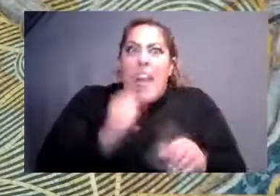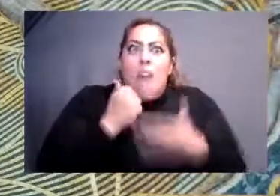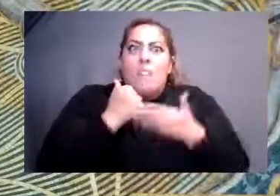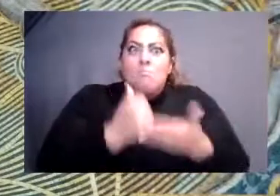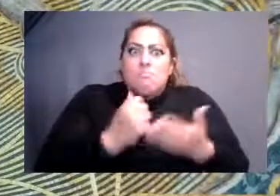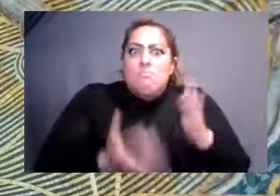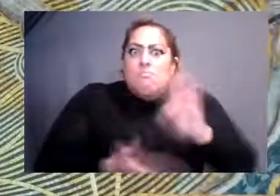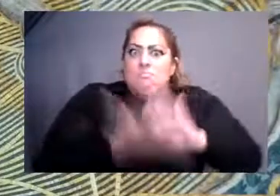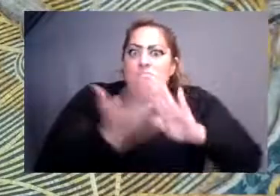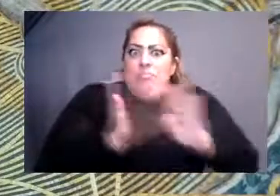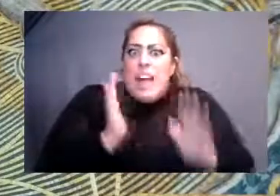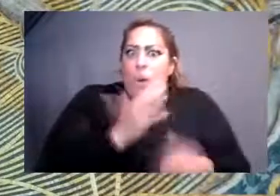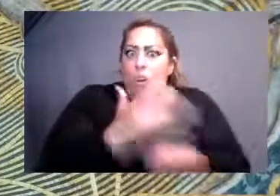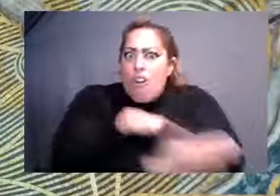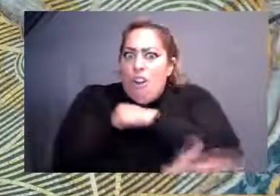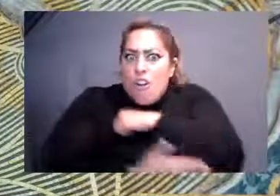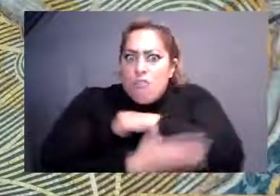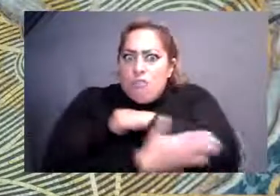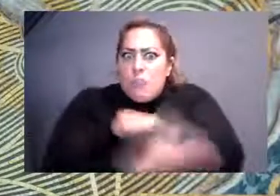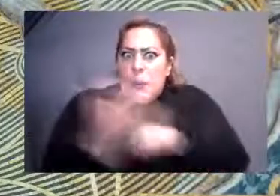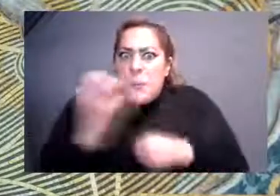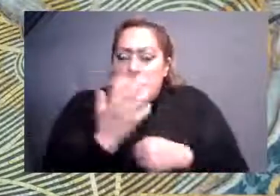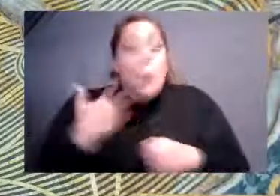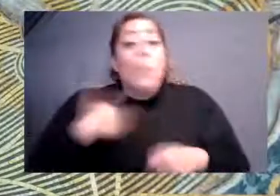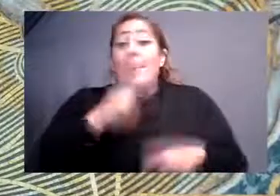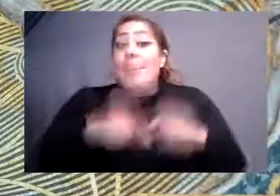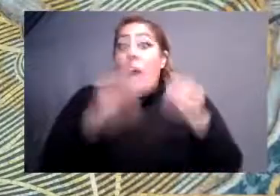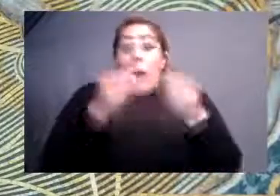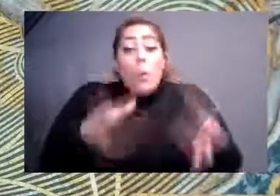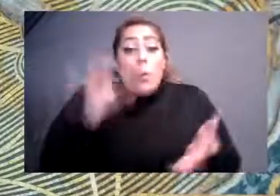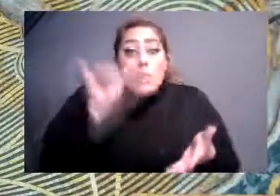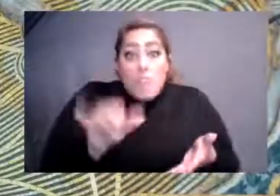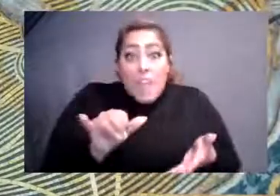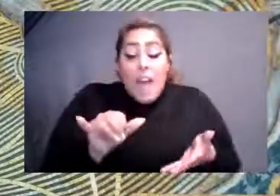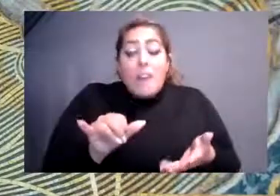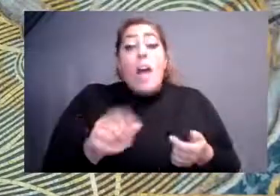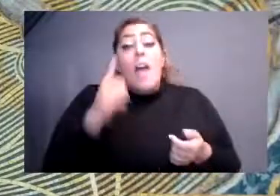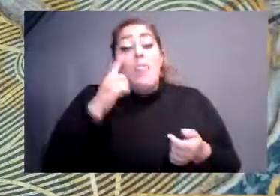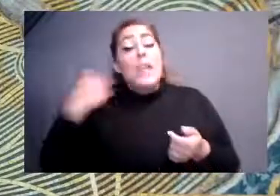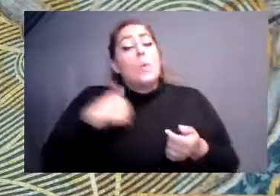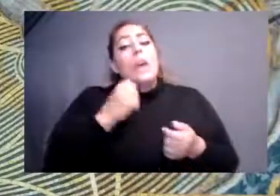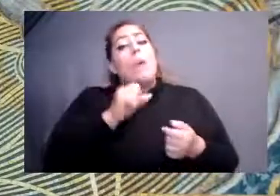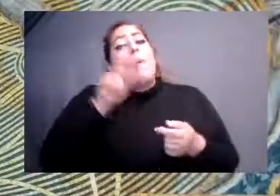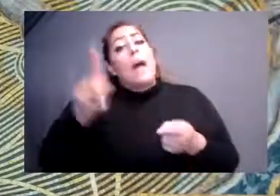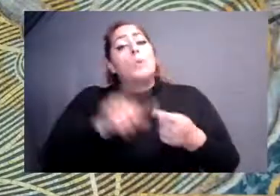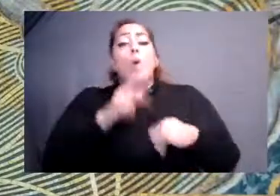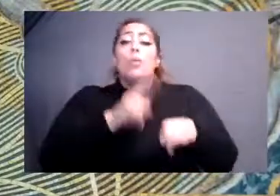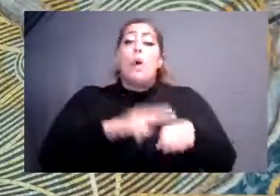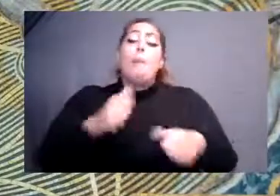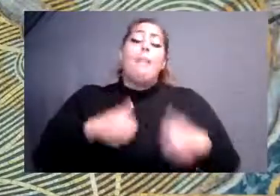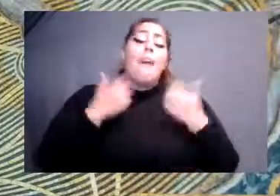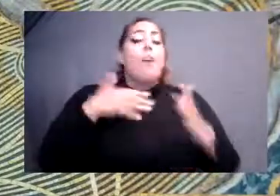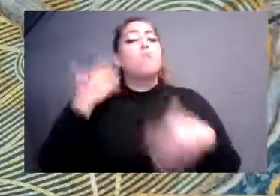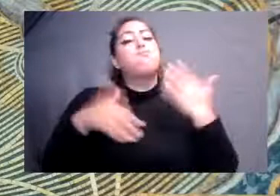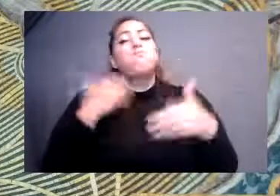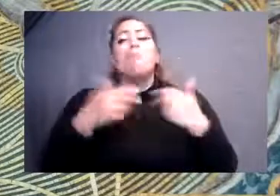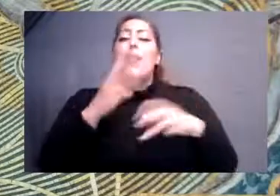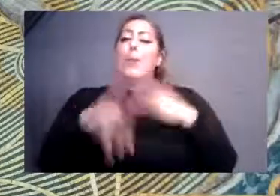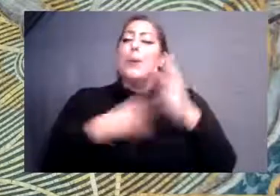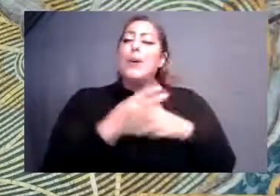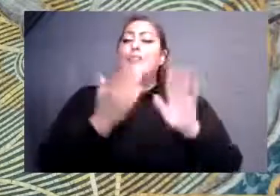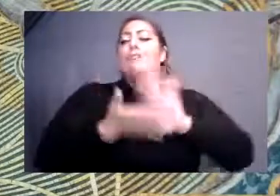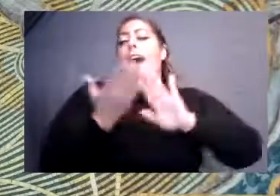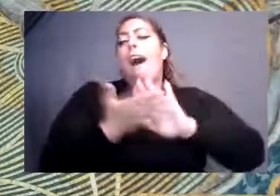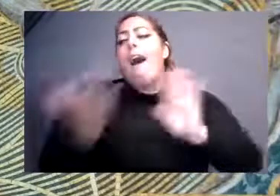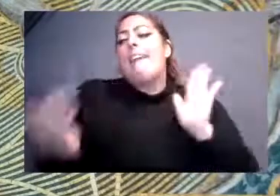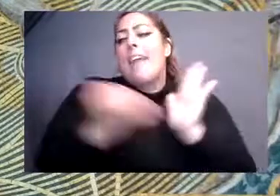And we cannot lose that. I think we kind of all get back to our daily lives and we get back to just, you know, thinking